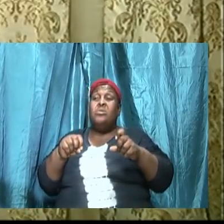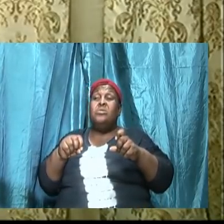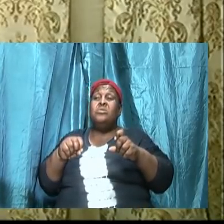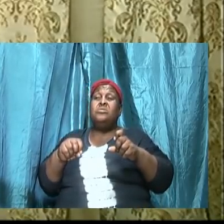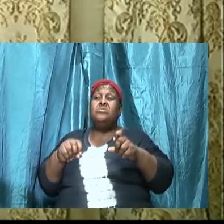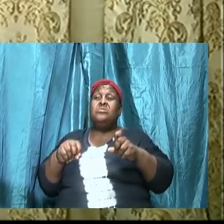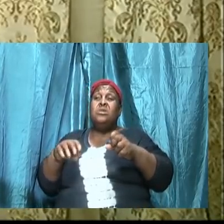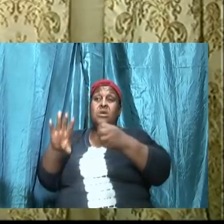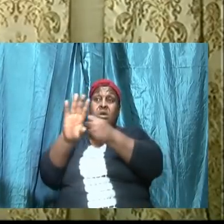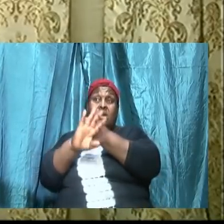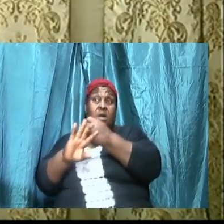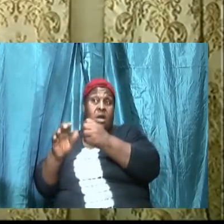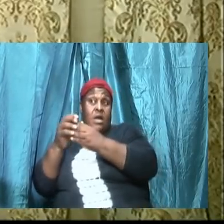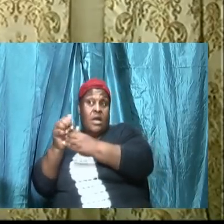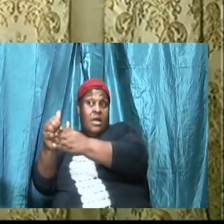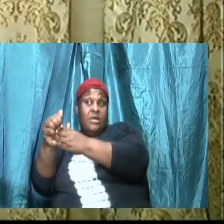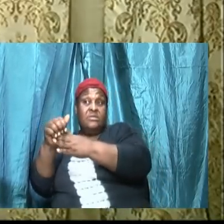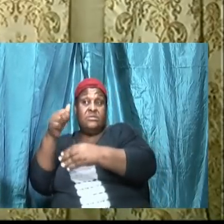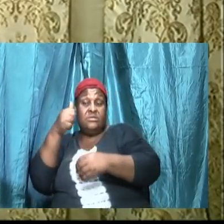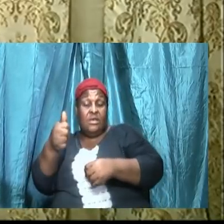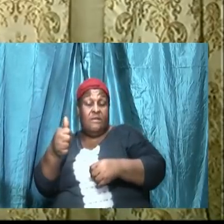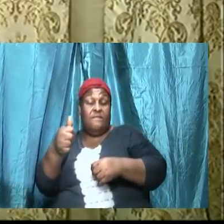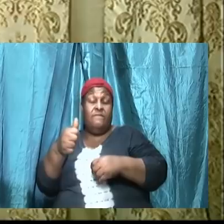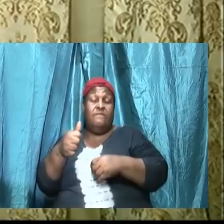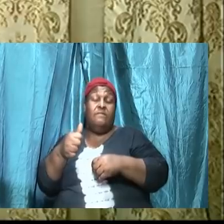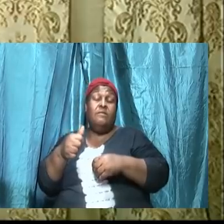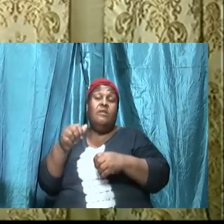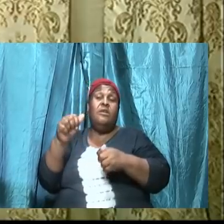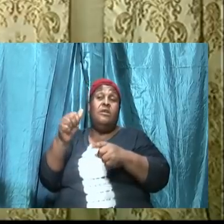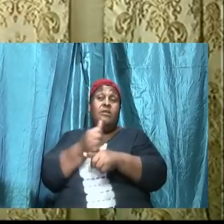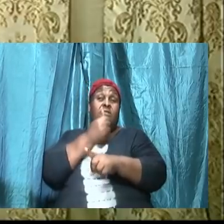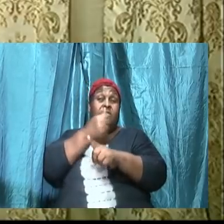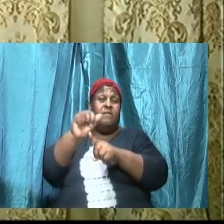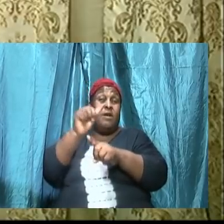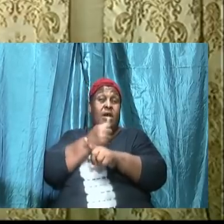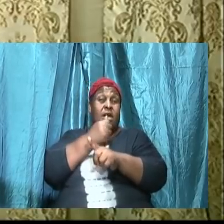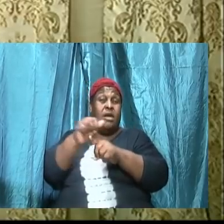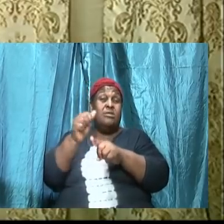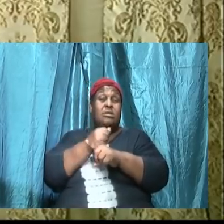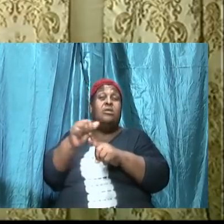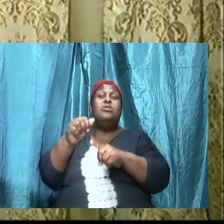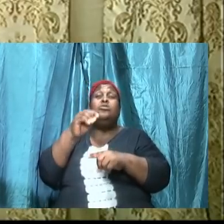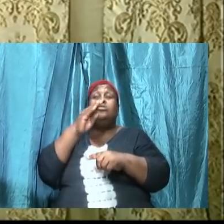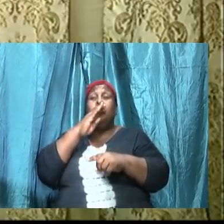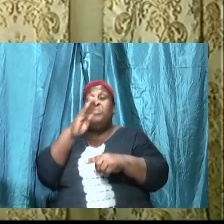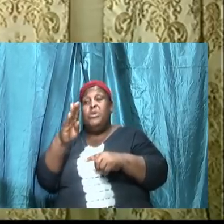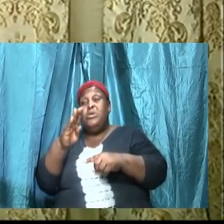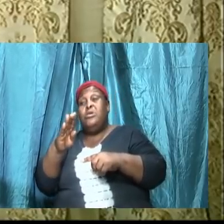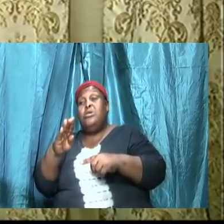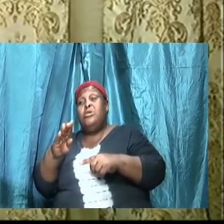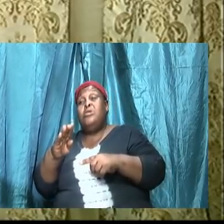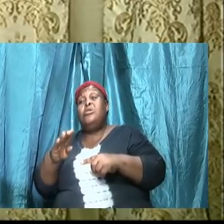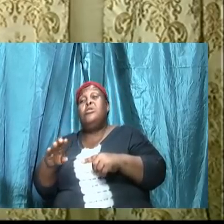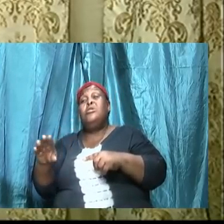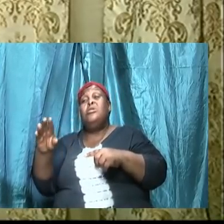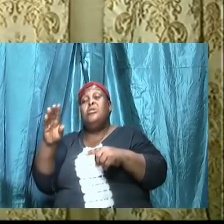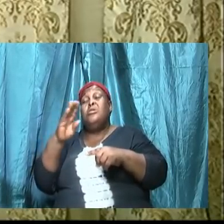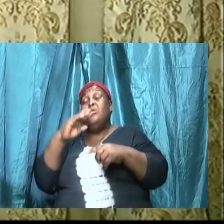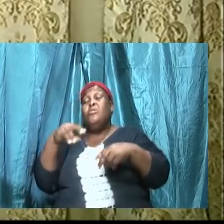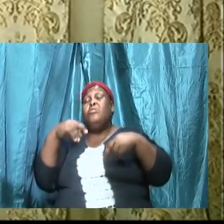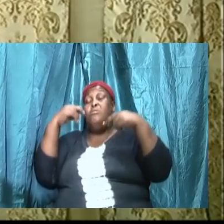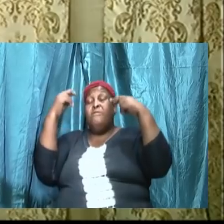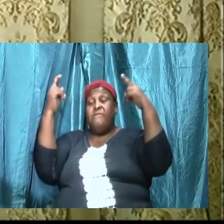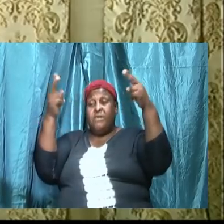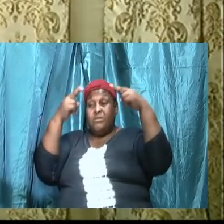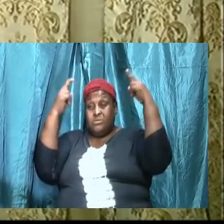we must take steps to fight, to be on the offensive so that we can be overcomers. And the